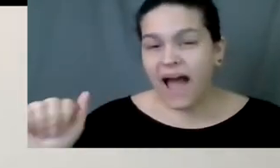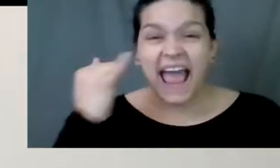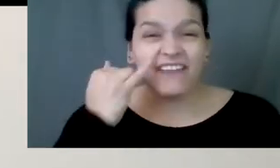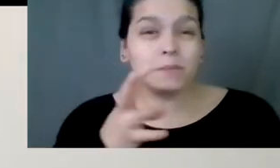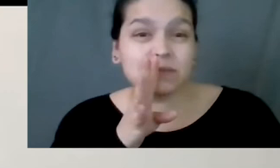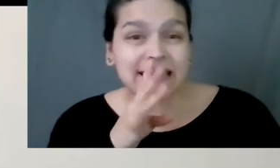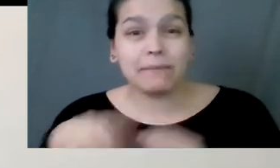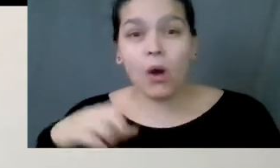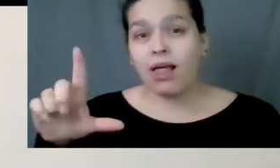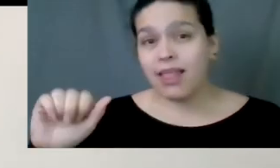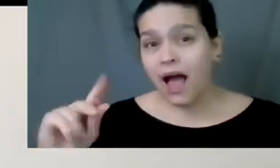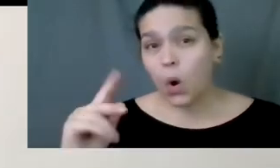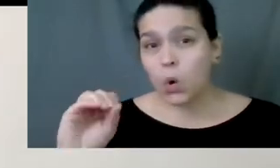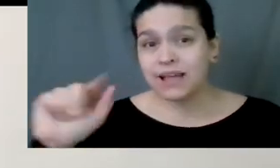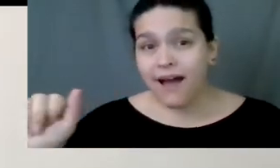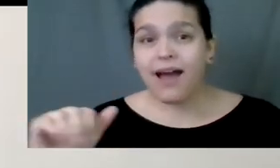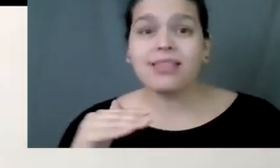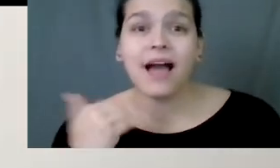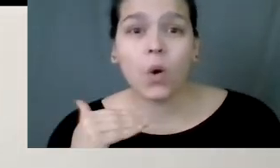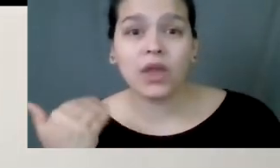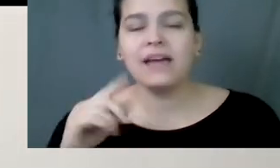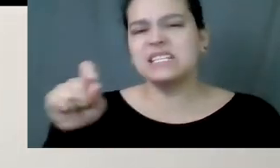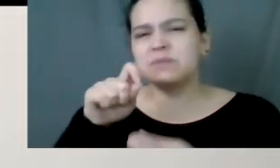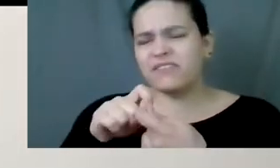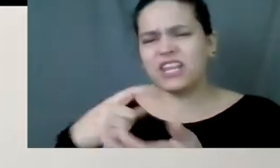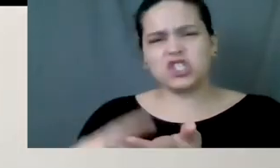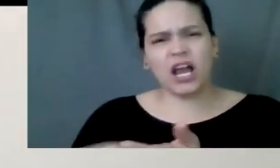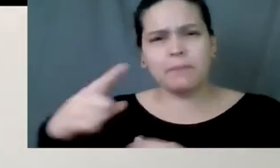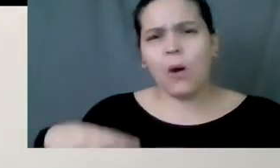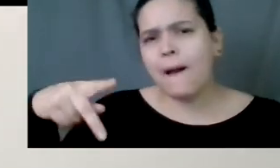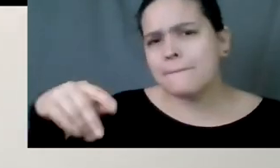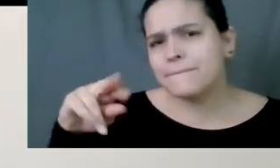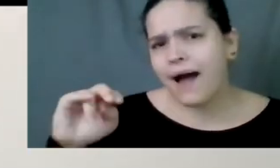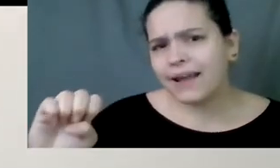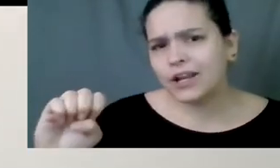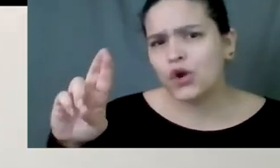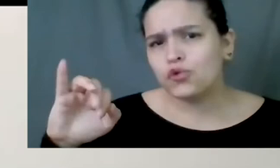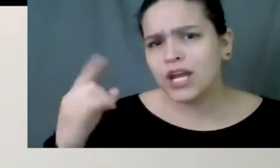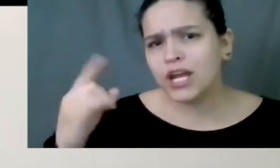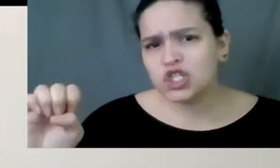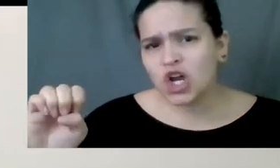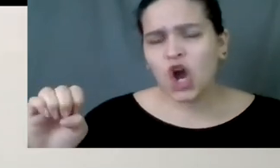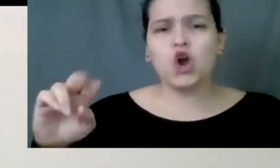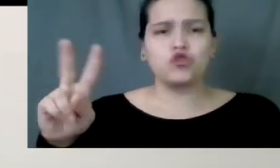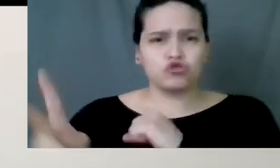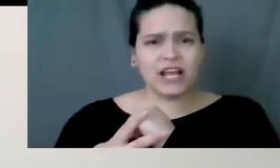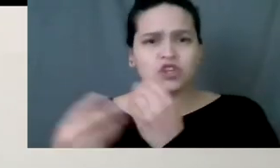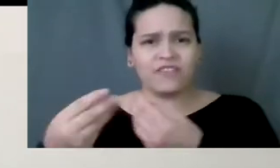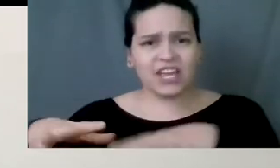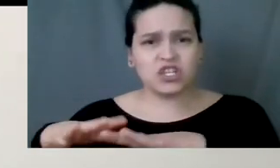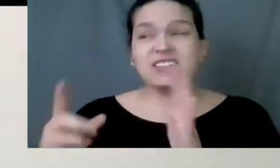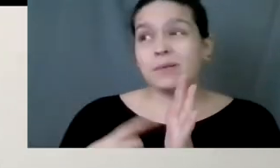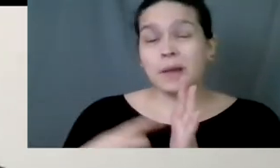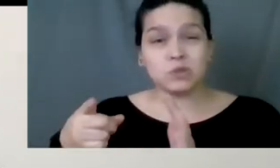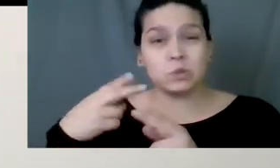Lakota, and we'll say I'm speaking specifically about the Pine Ridge Reservation, know, there are those times where you